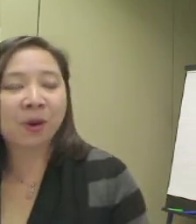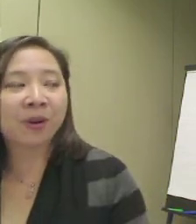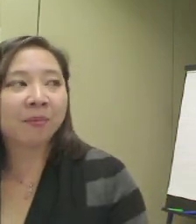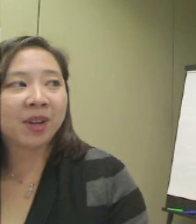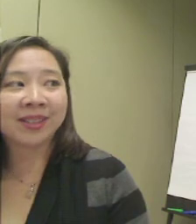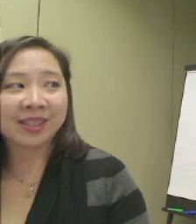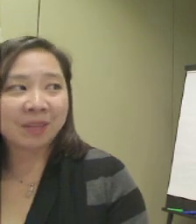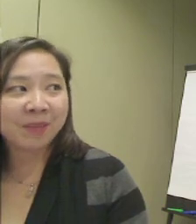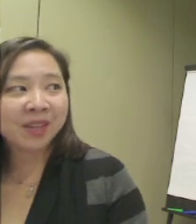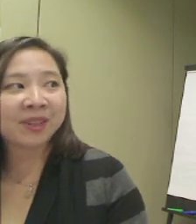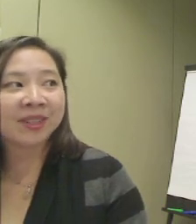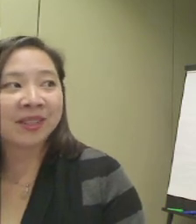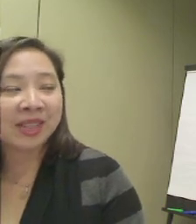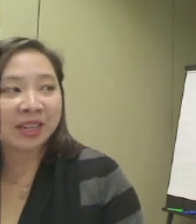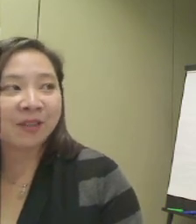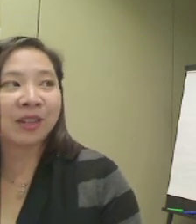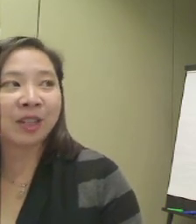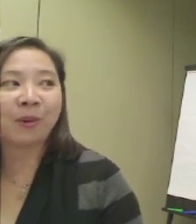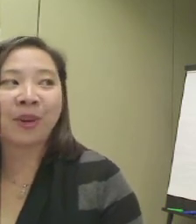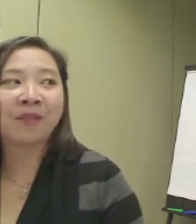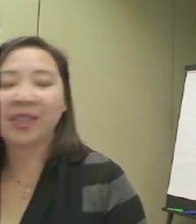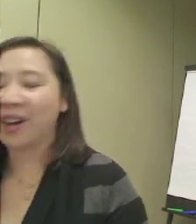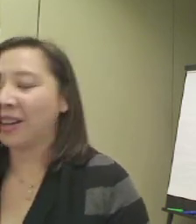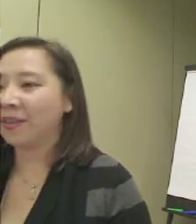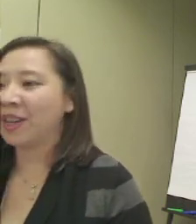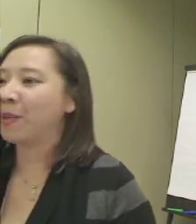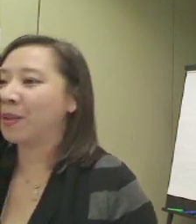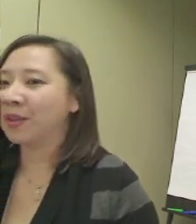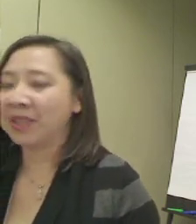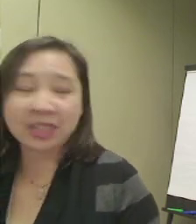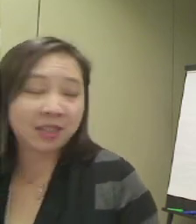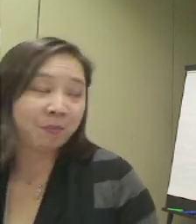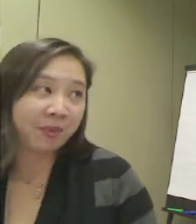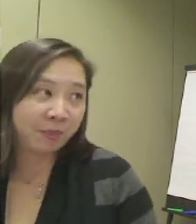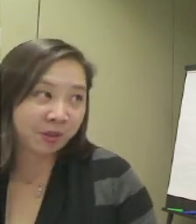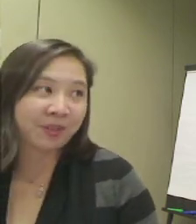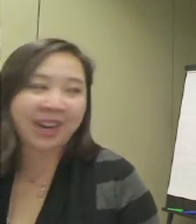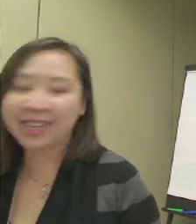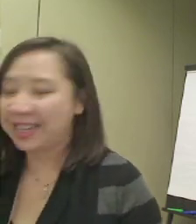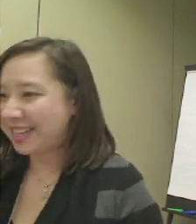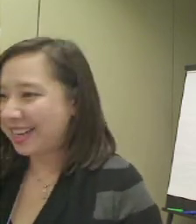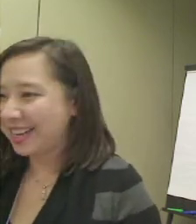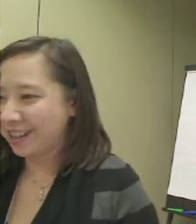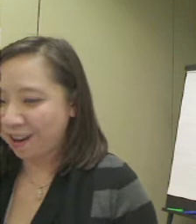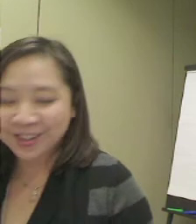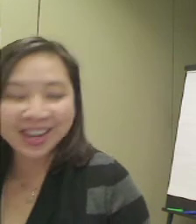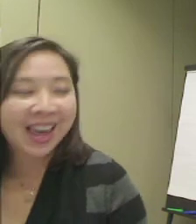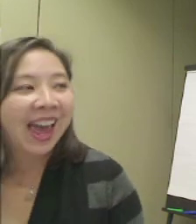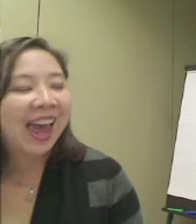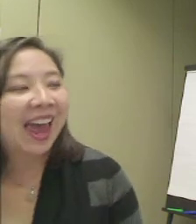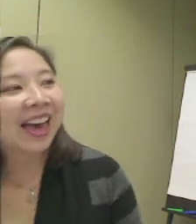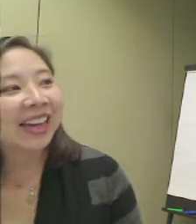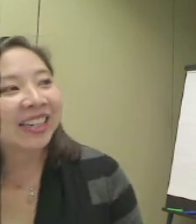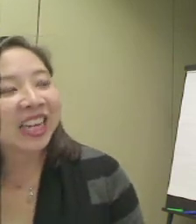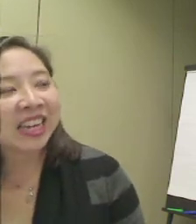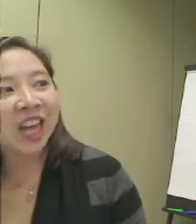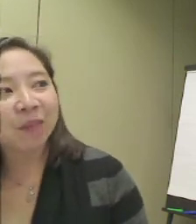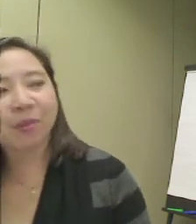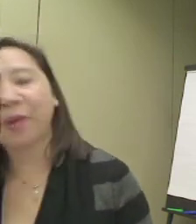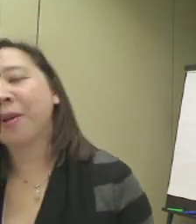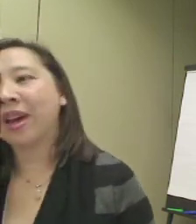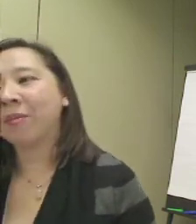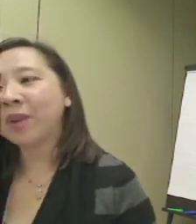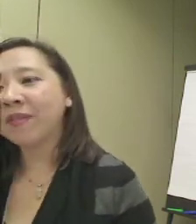have a program called SEPIA, which is Seniors Exploring Photography and Personal Identity and Art. And